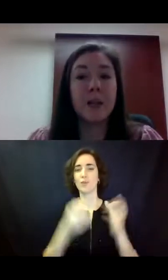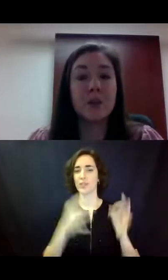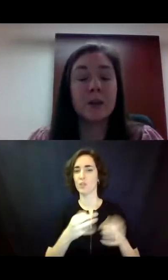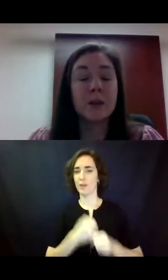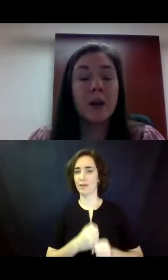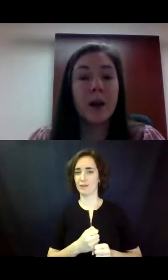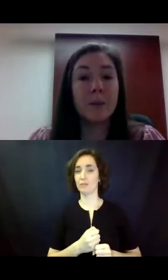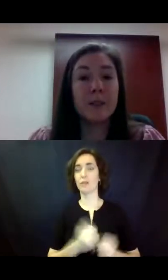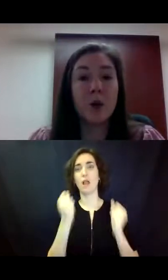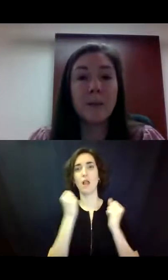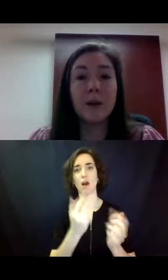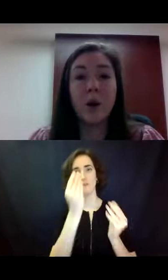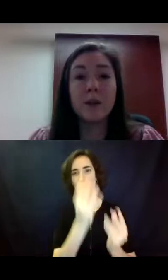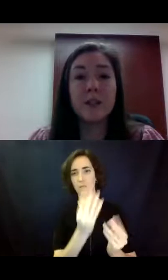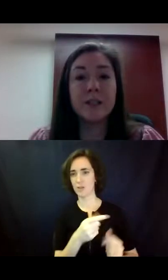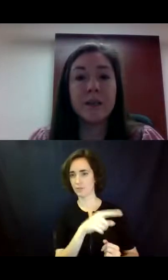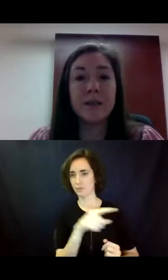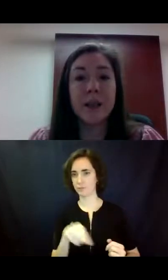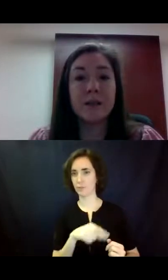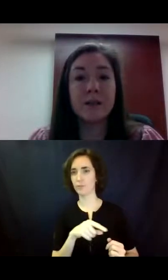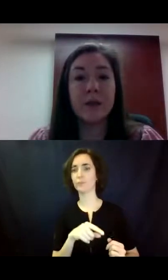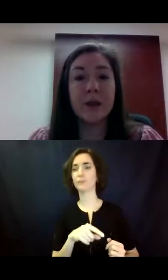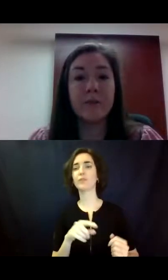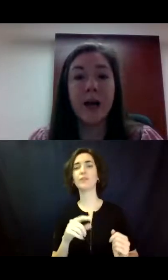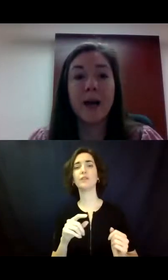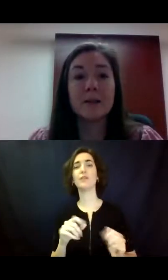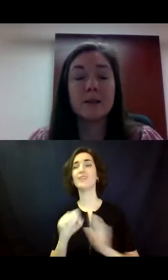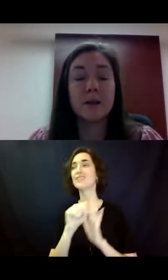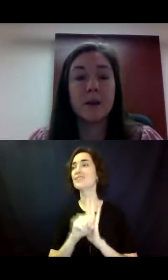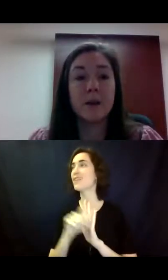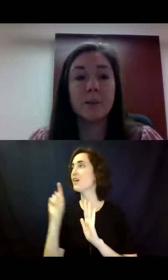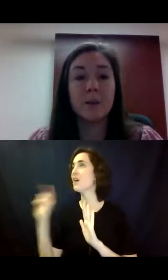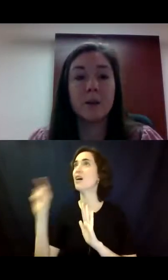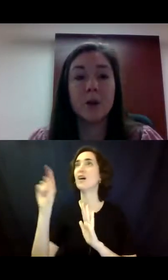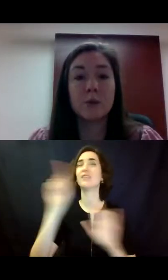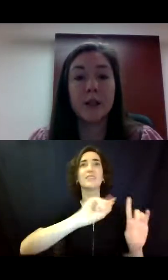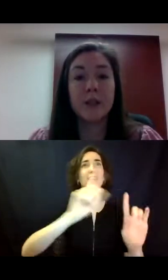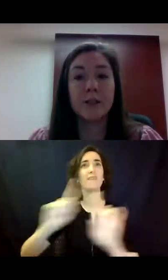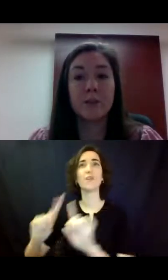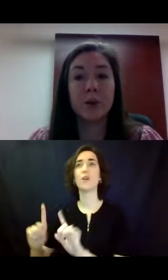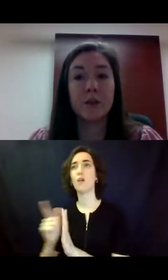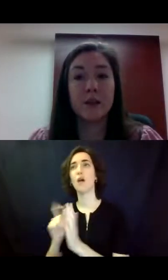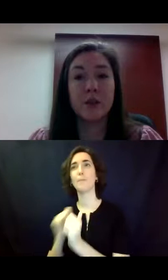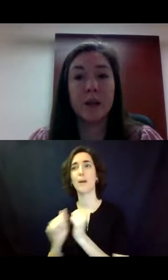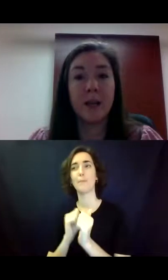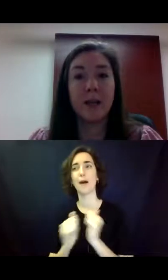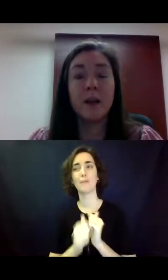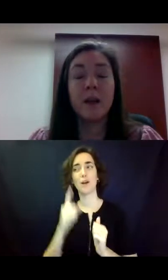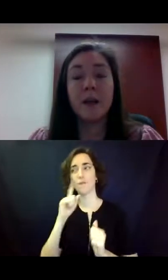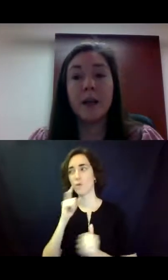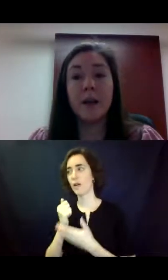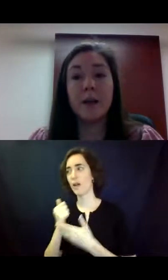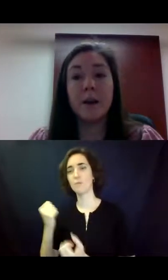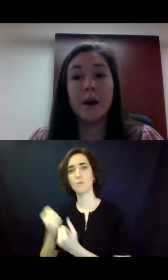information. Um, it talks about all of the different states that have passed, um, laws related to supported decision-making